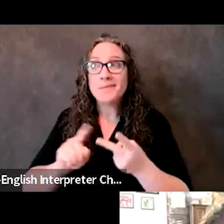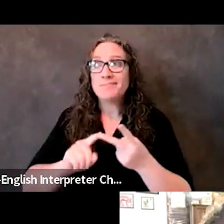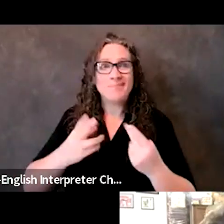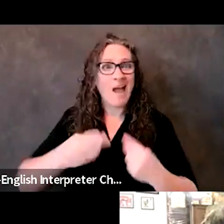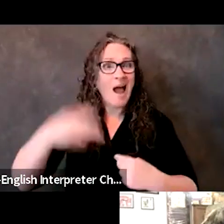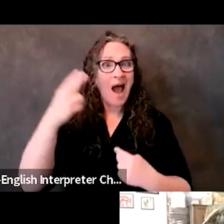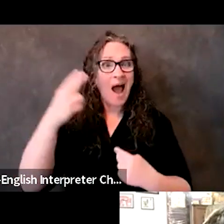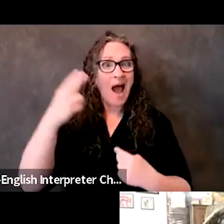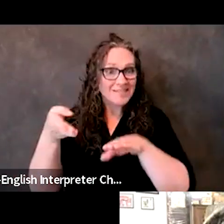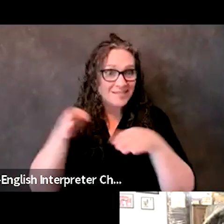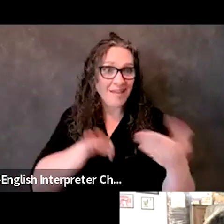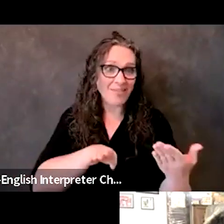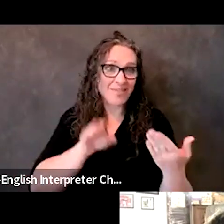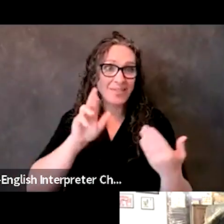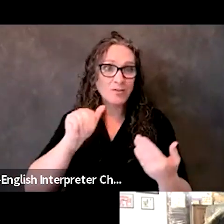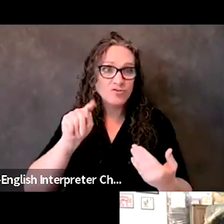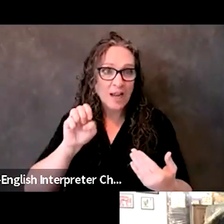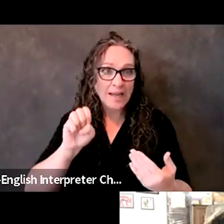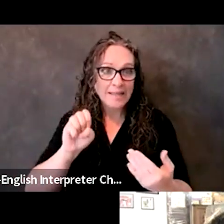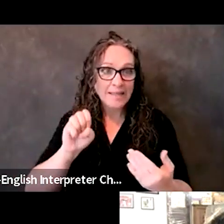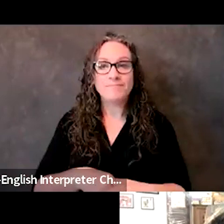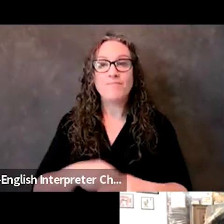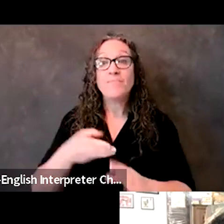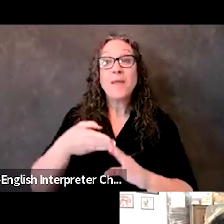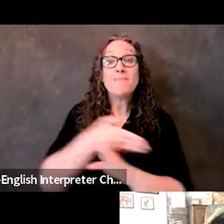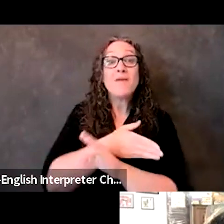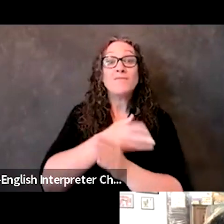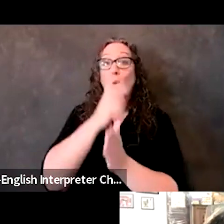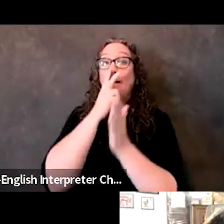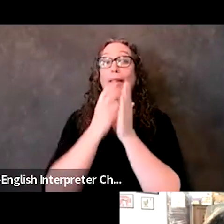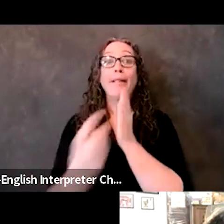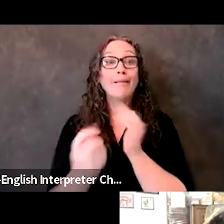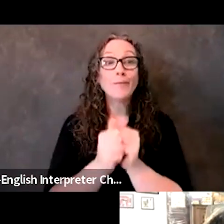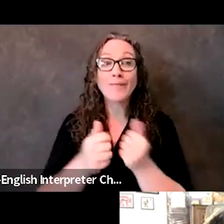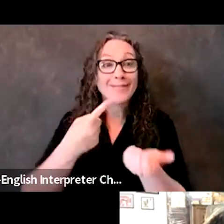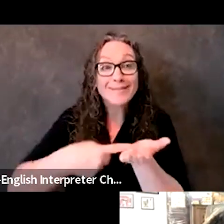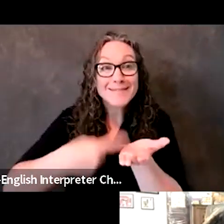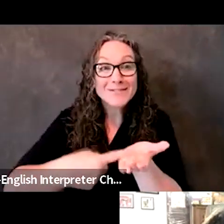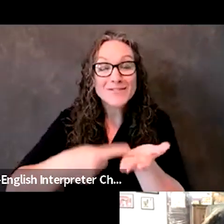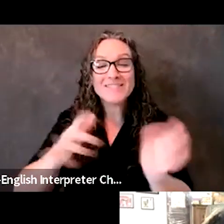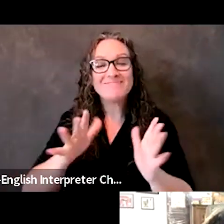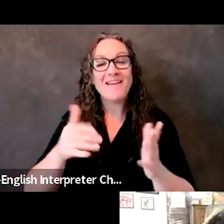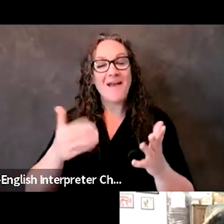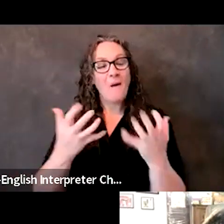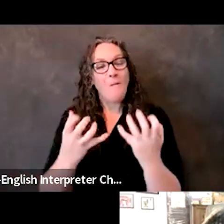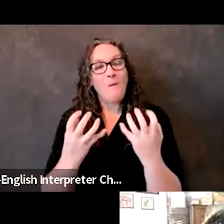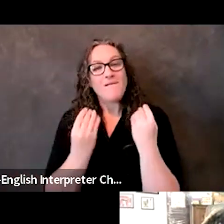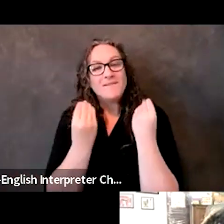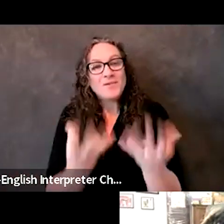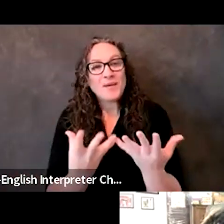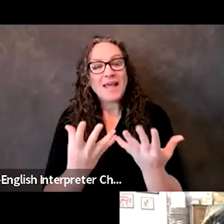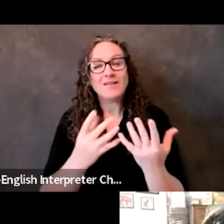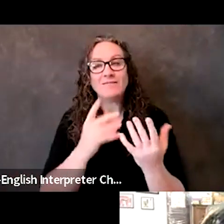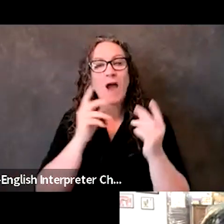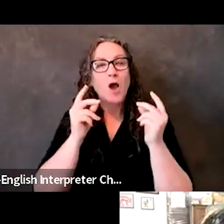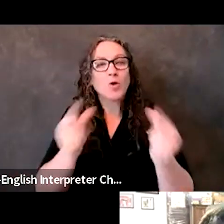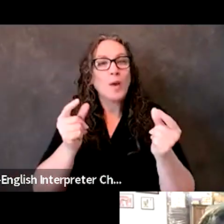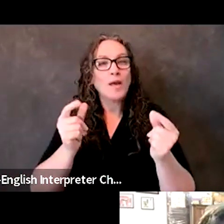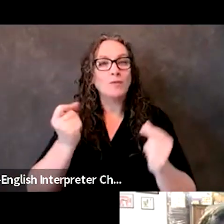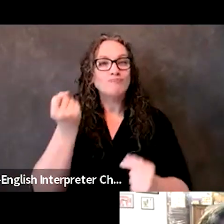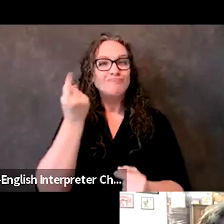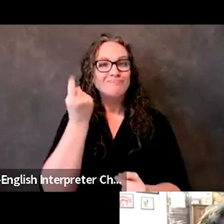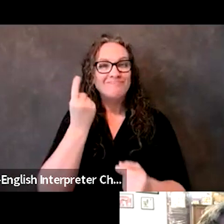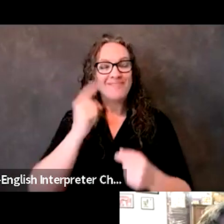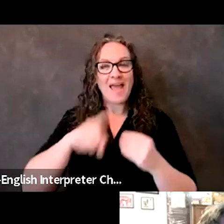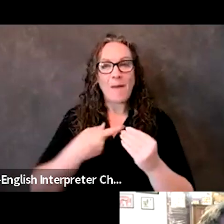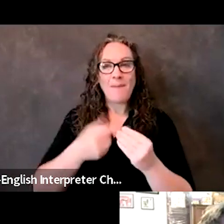You know, but before we get too deep into our discussion today, I did want to give you a quick snapshot of what the continuous